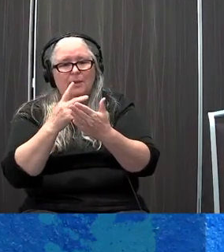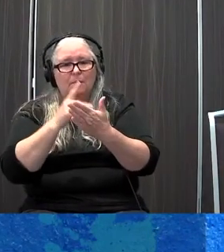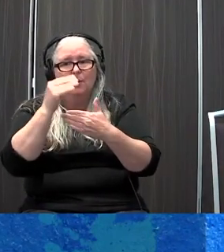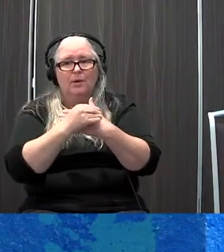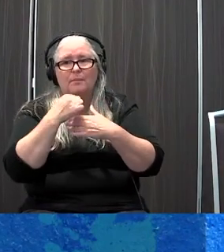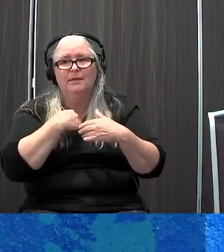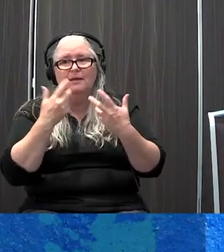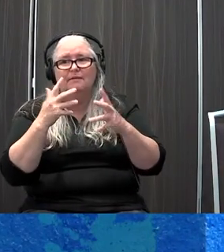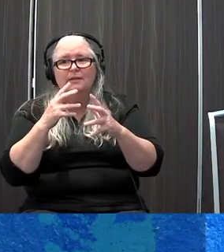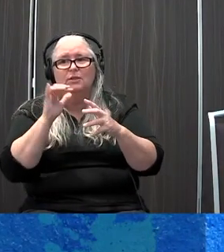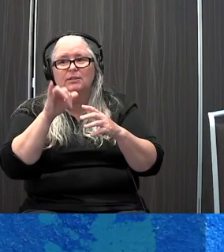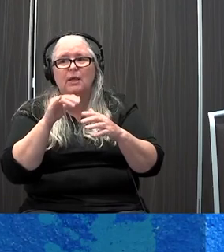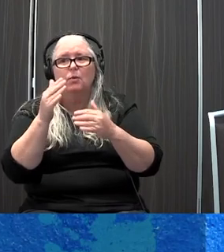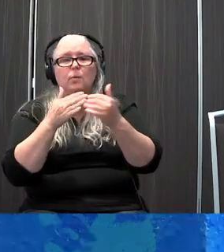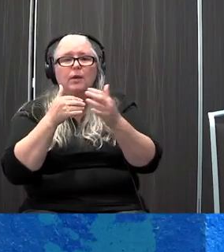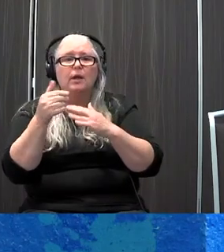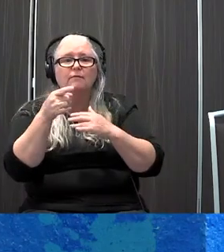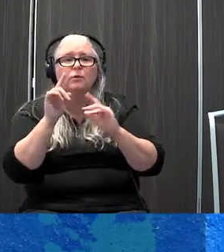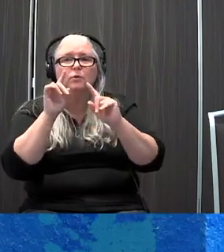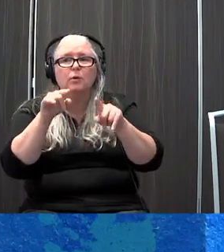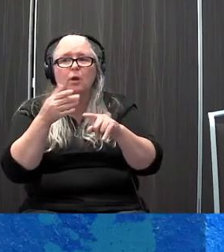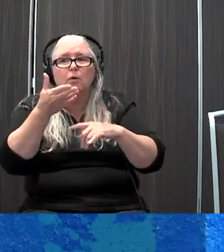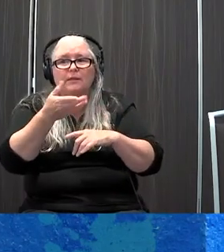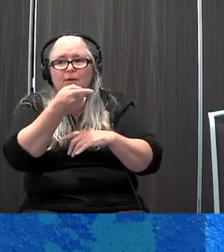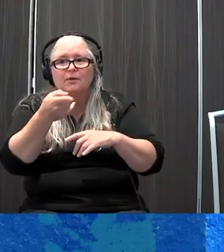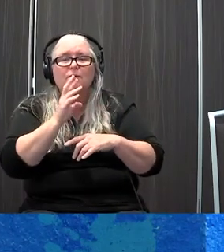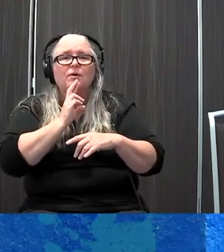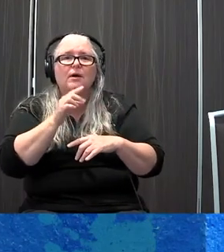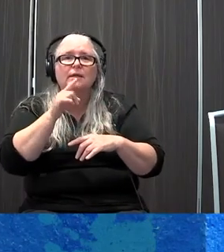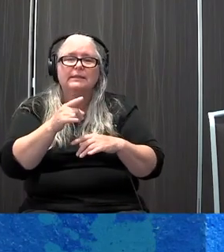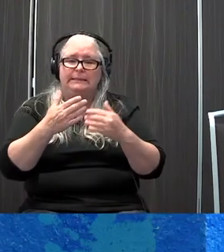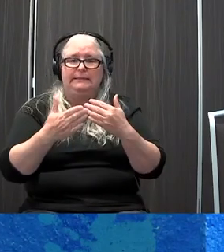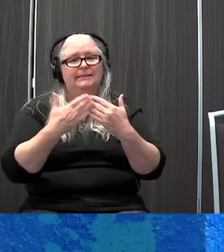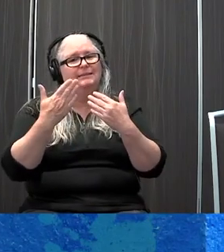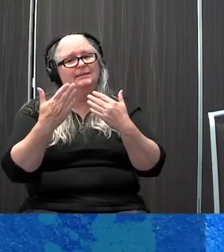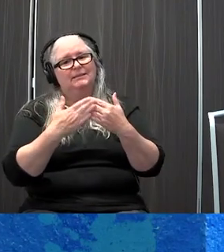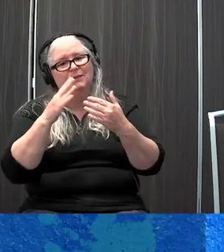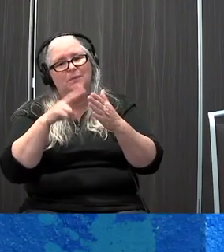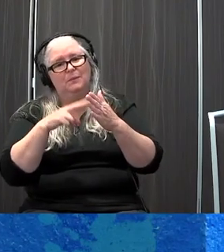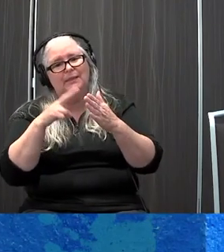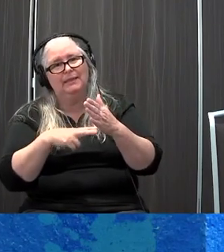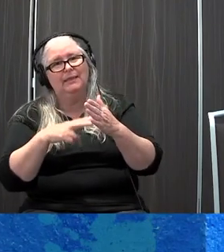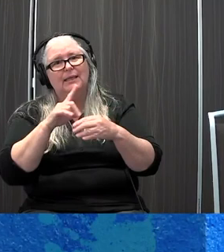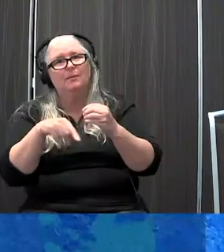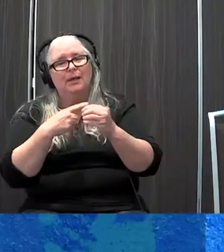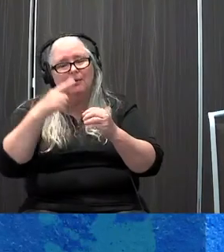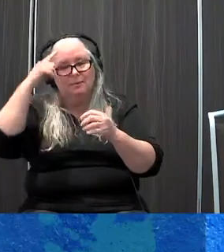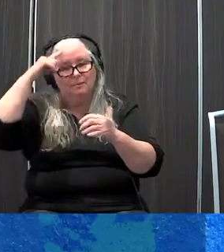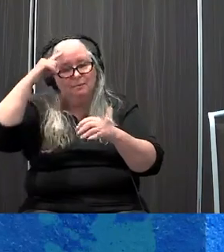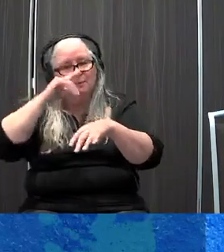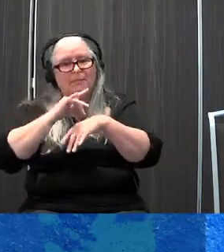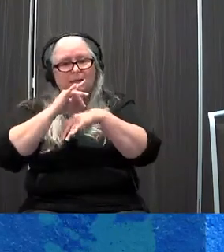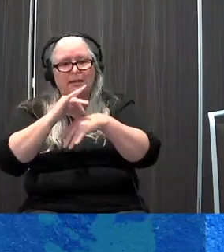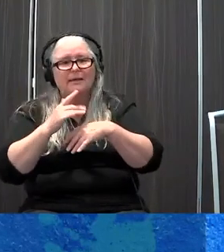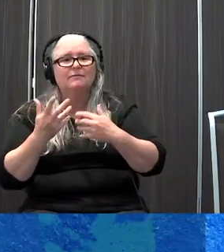Kabat-Zinn's book, Wherever You Go, There You Are. It's a super approachable, really easy read with little snippets about mindfulness. So I think it's